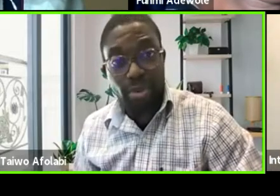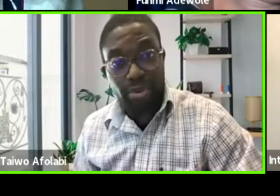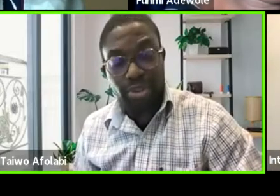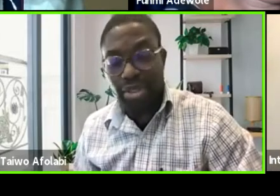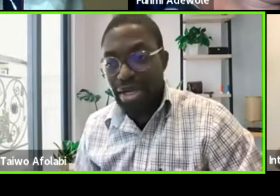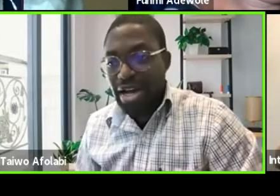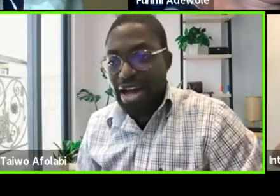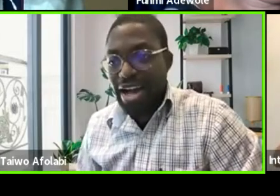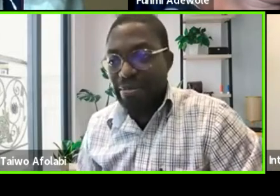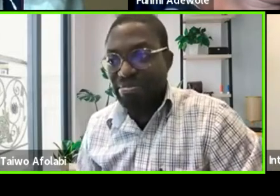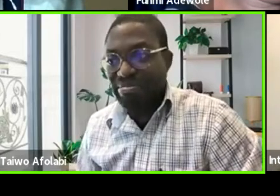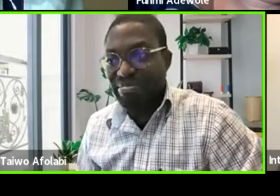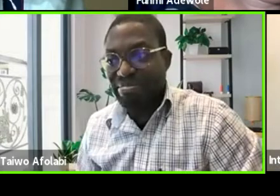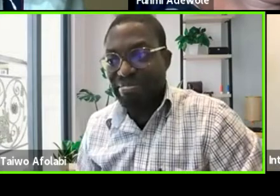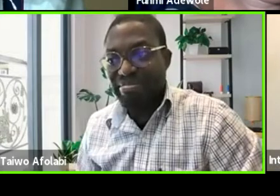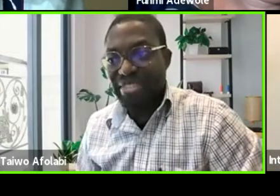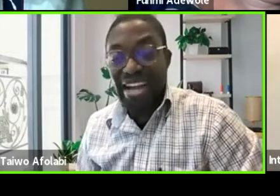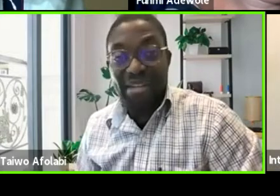parts of the world.